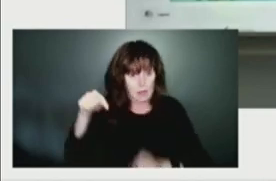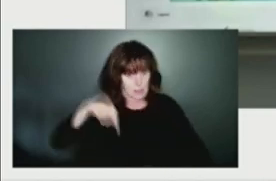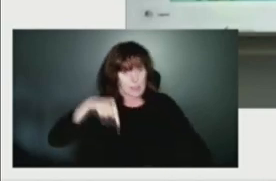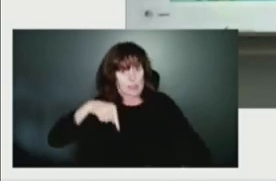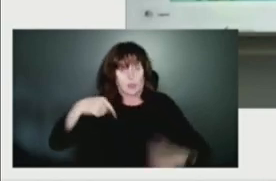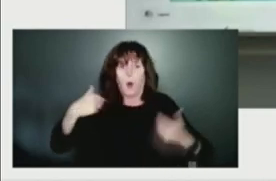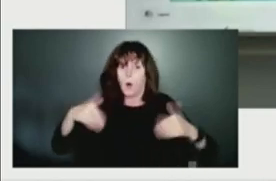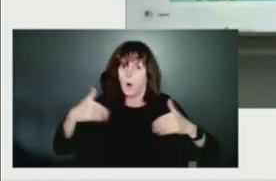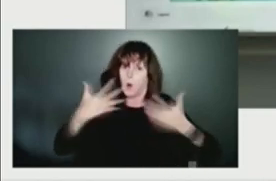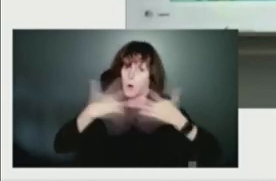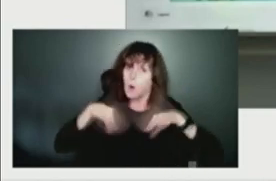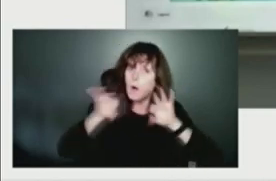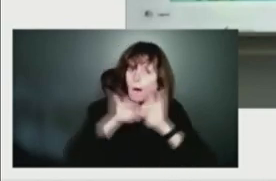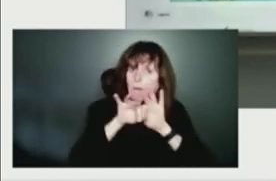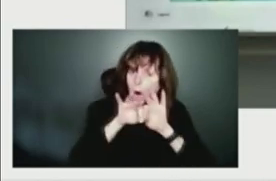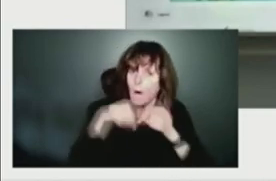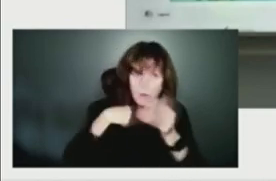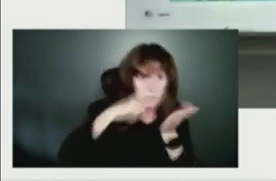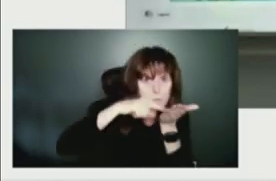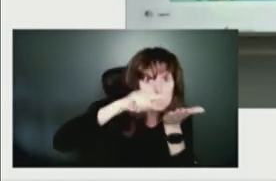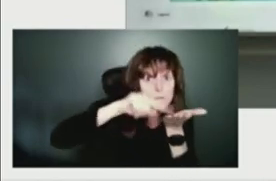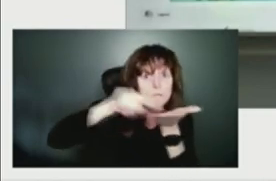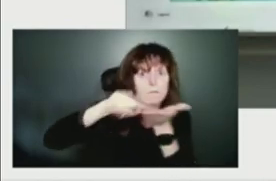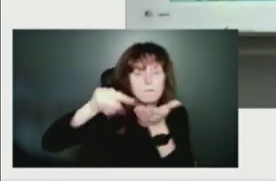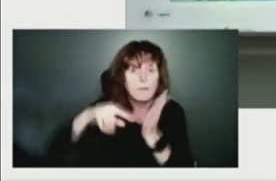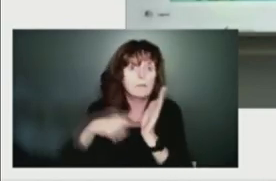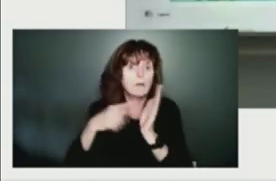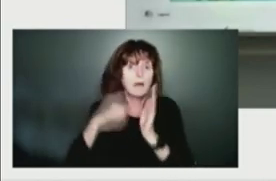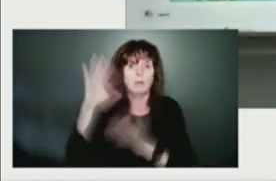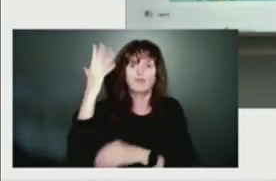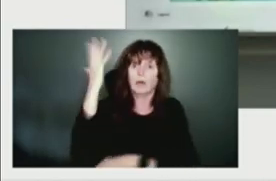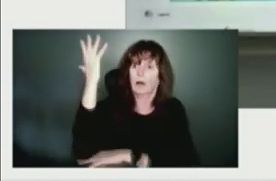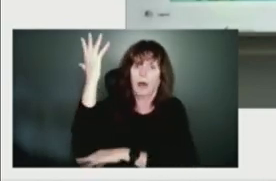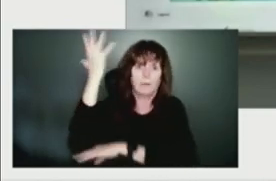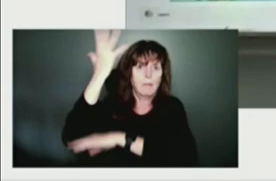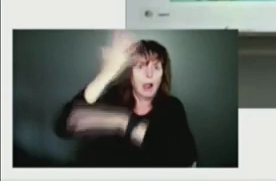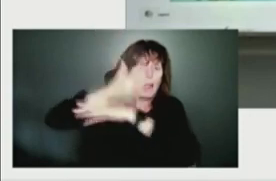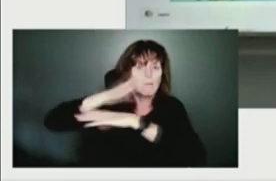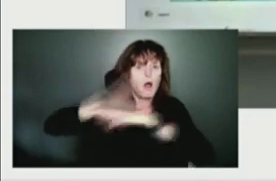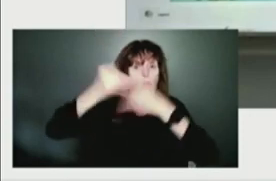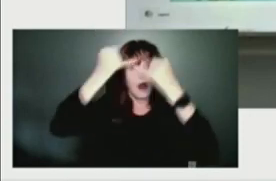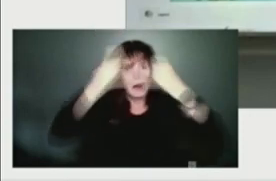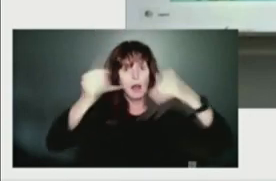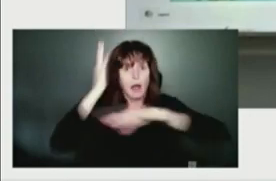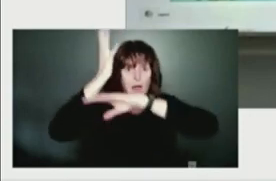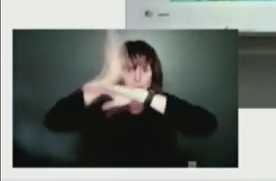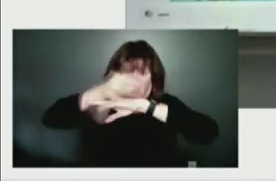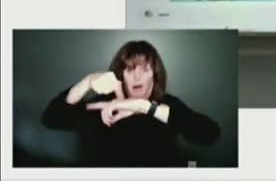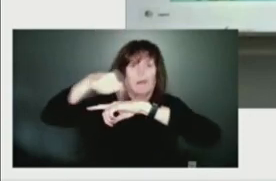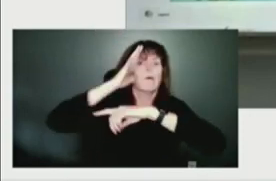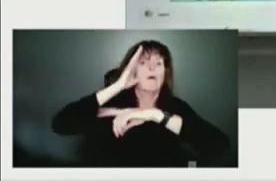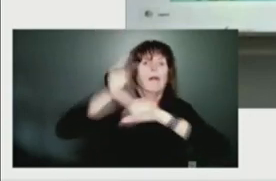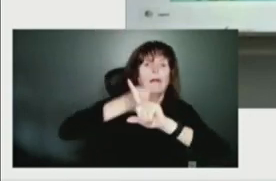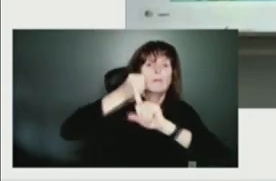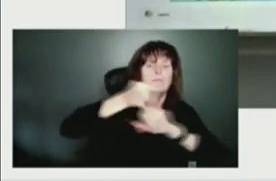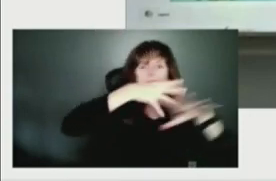contact with power lines causing outages just based on the sheer magnitude of the wind speeds coming with this weather system.